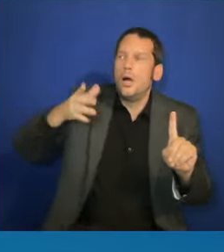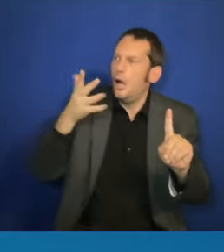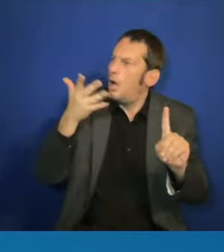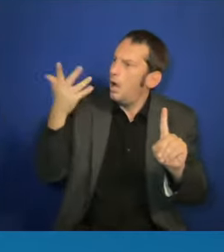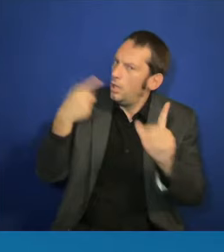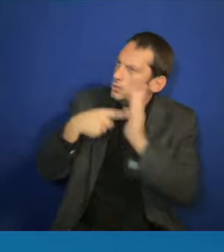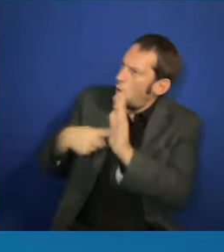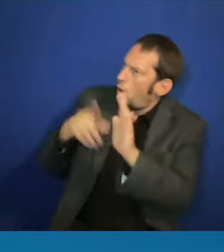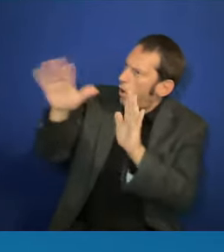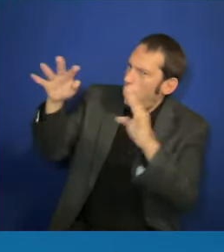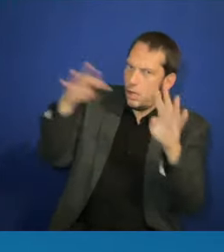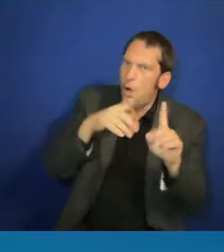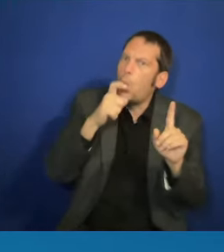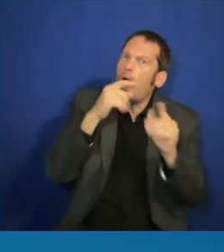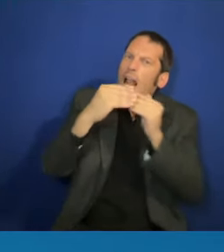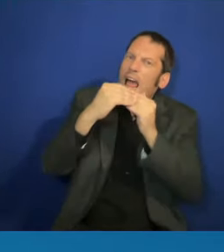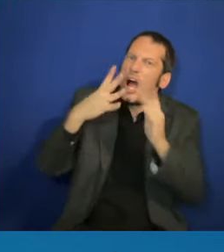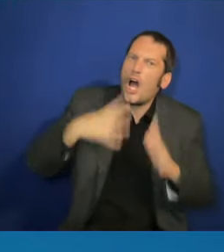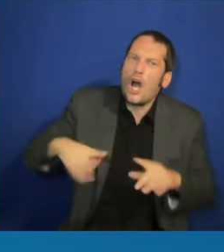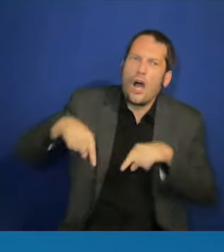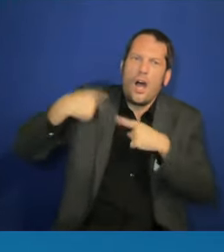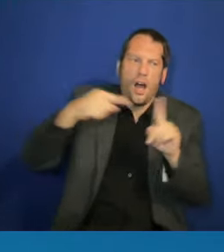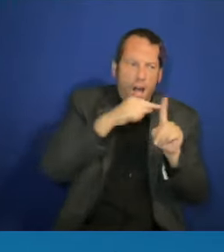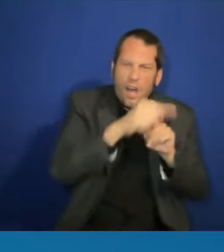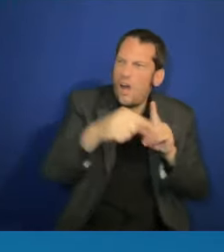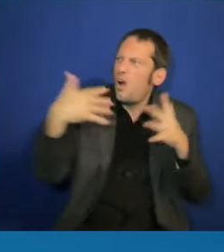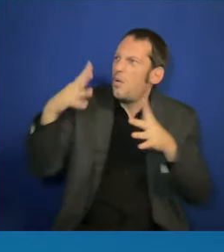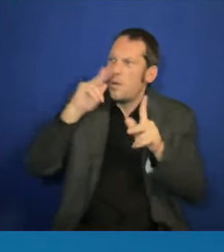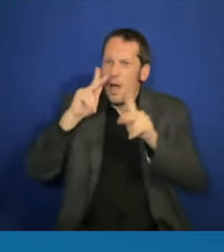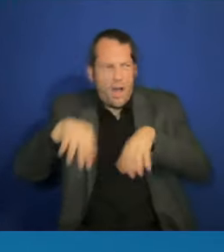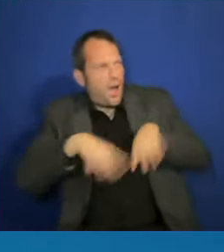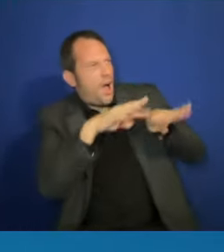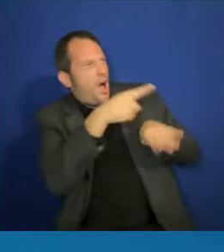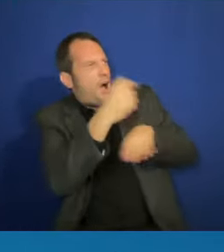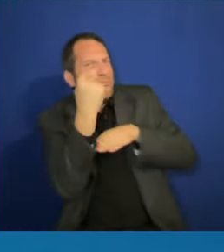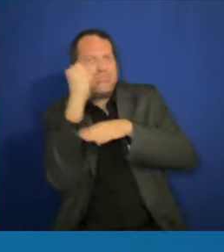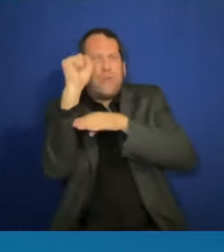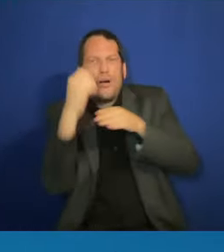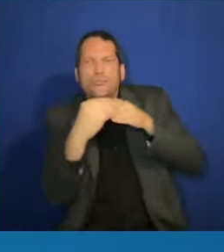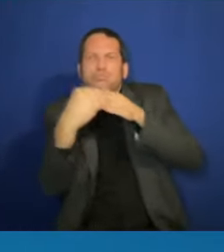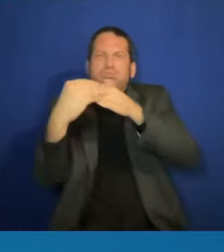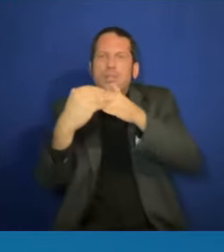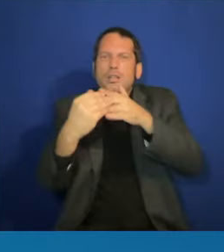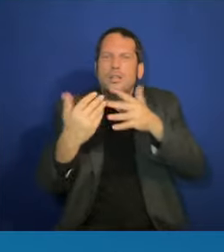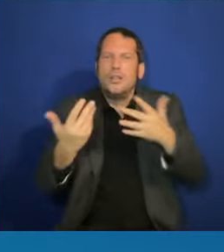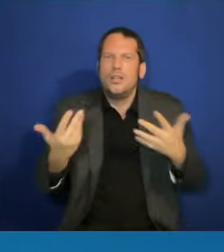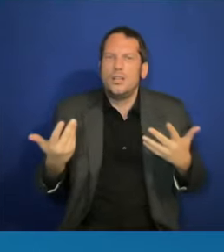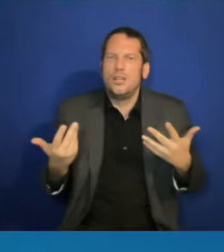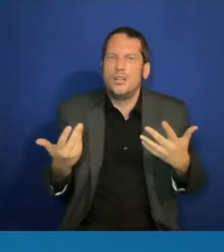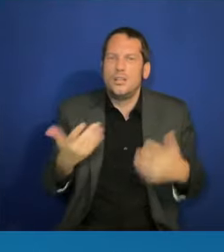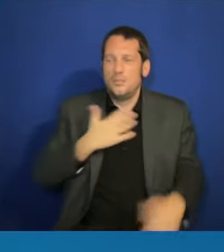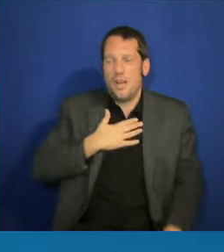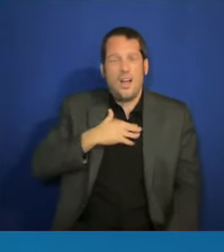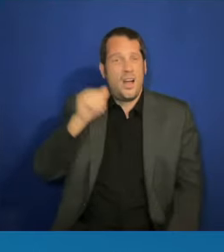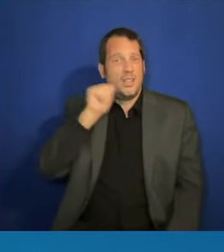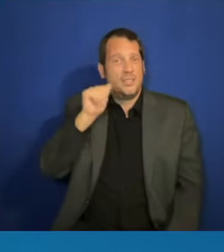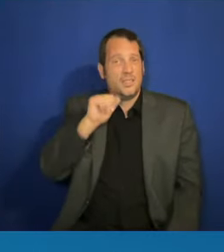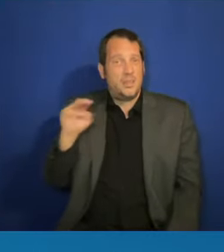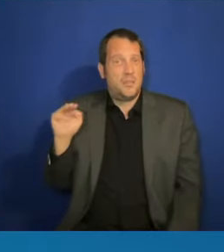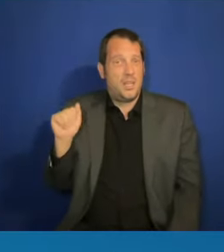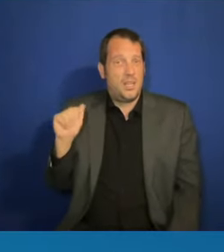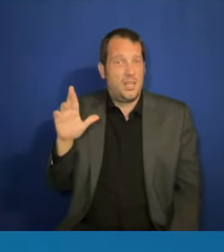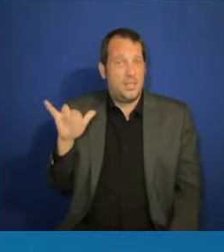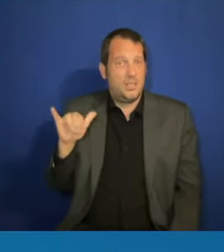my aunt, my aunt Mary was actually, so I grew up in the Bay Area and I'm in